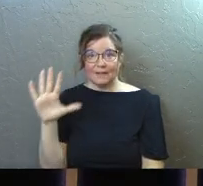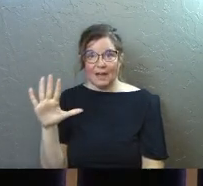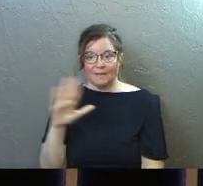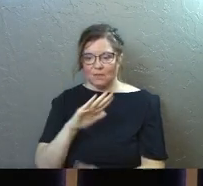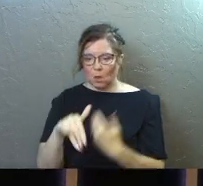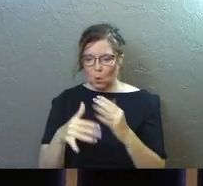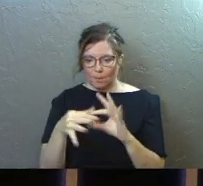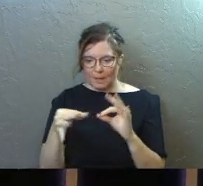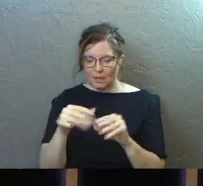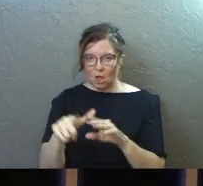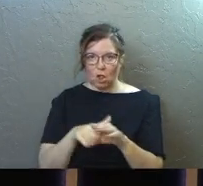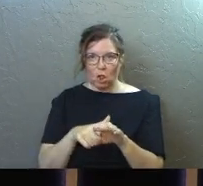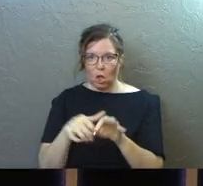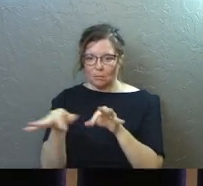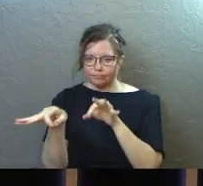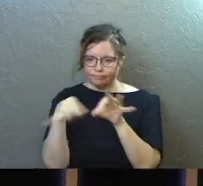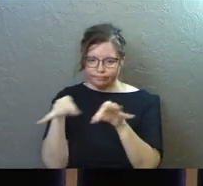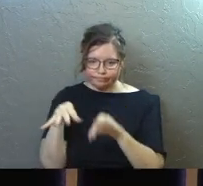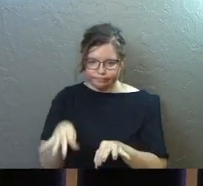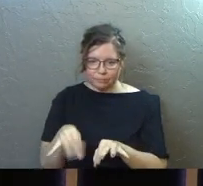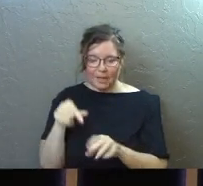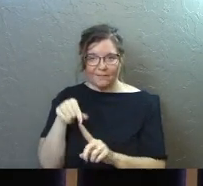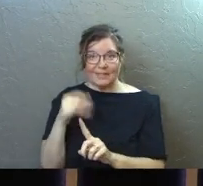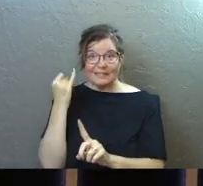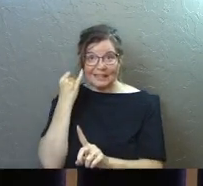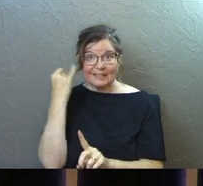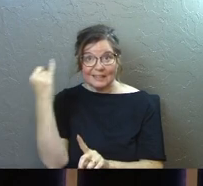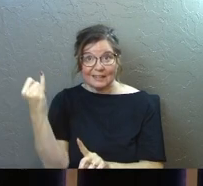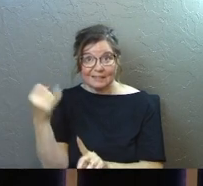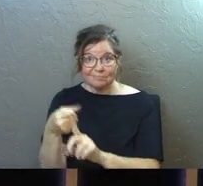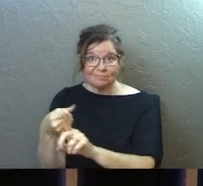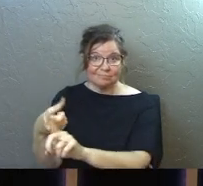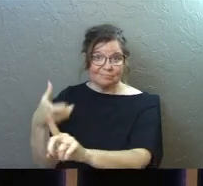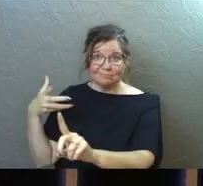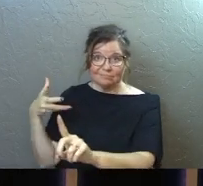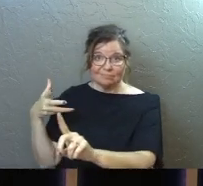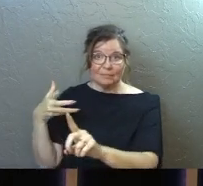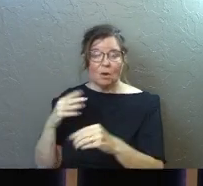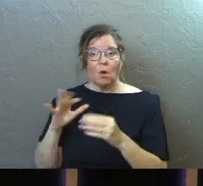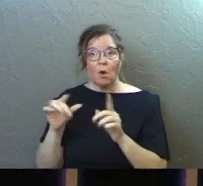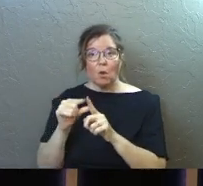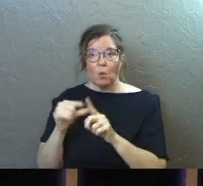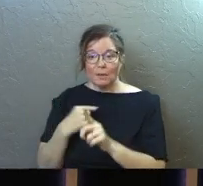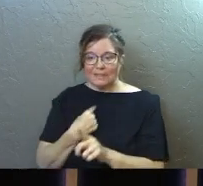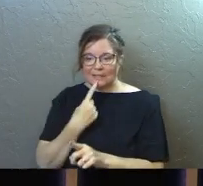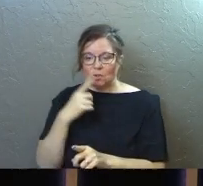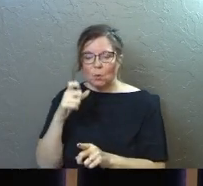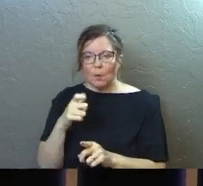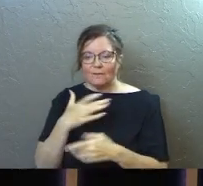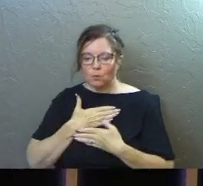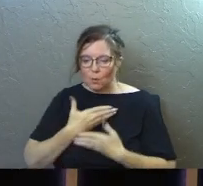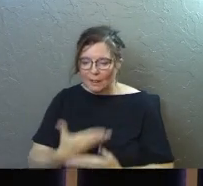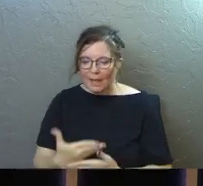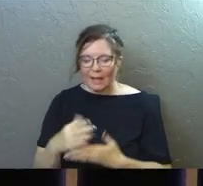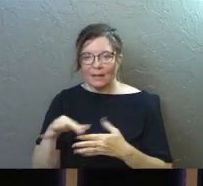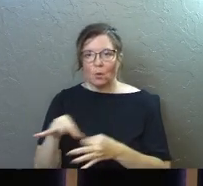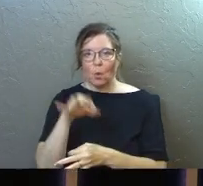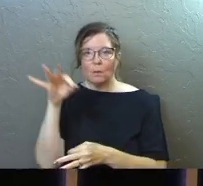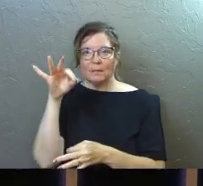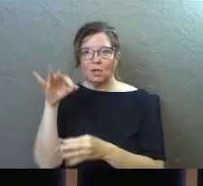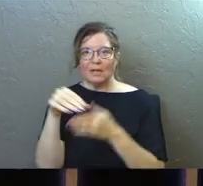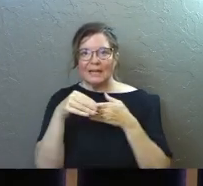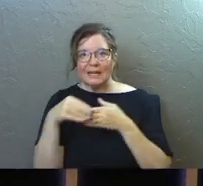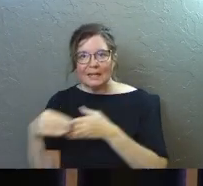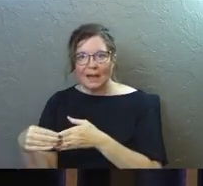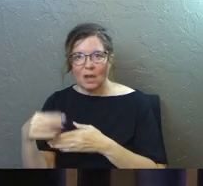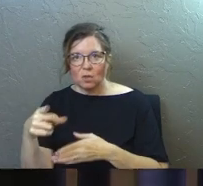very long treatment of this whole idea. It's all the words that he says. You got to let the spirit guide you. You